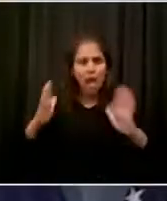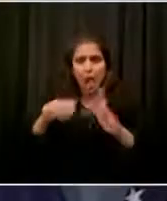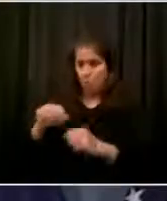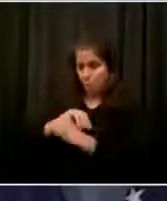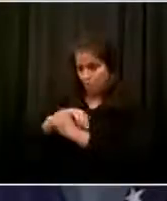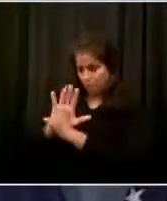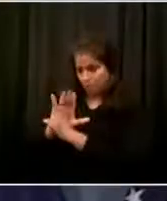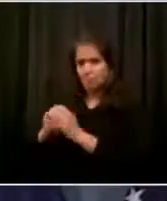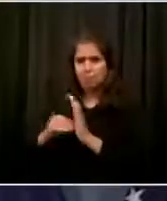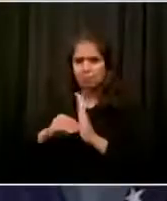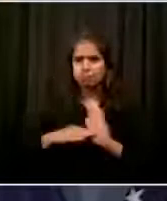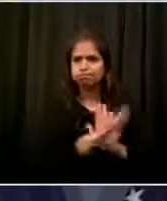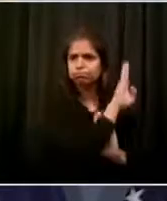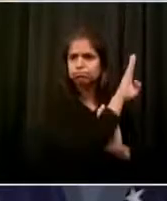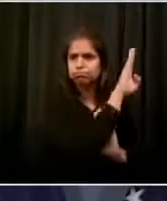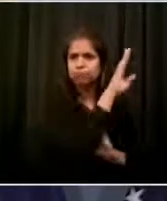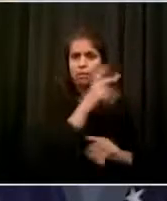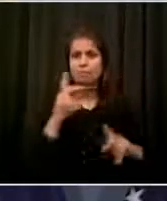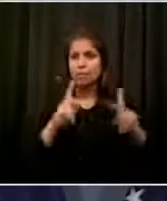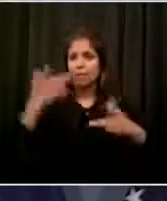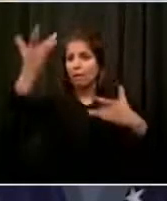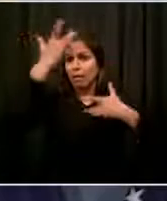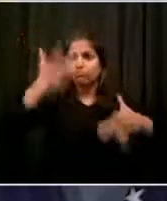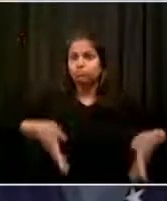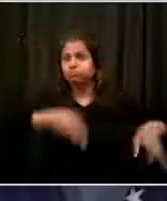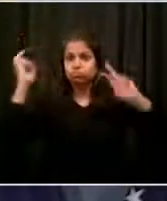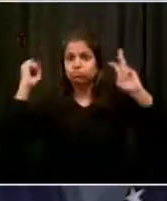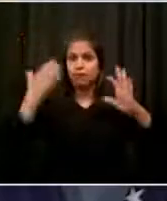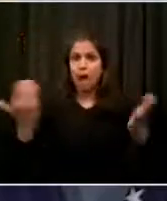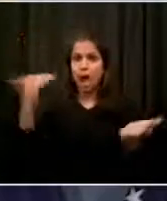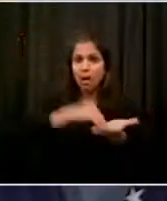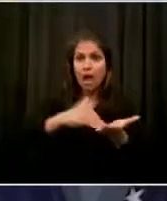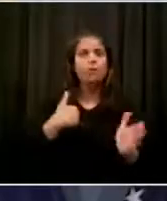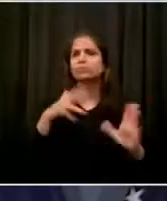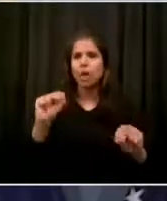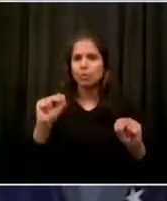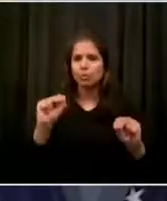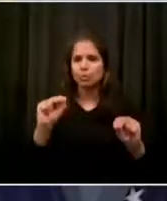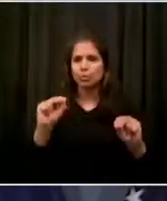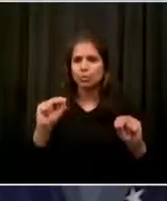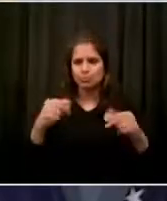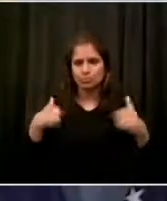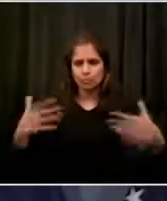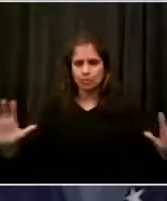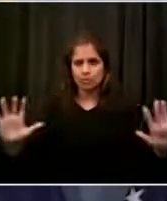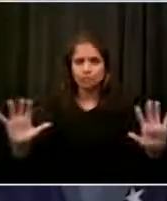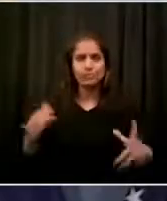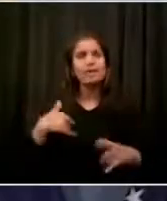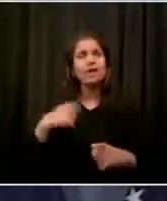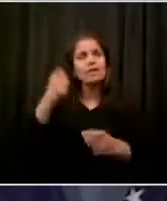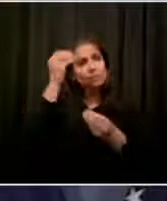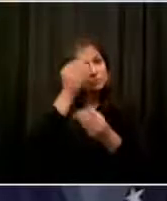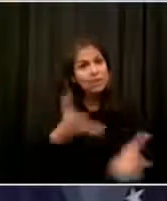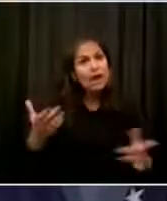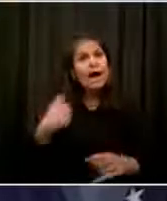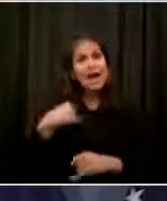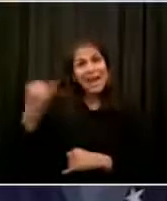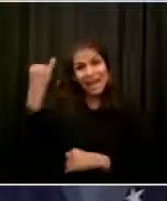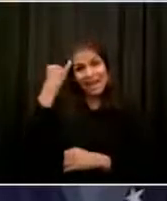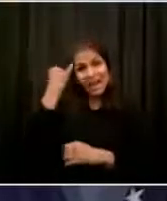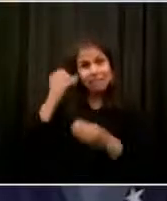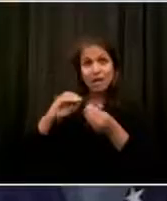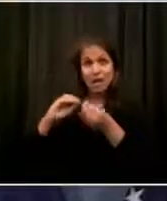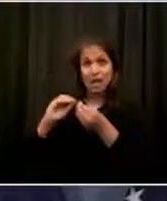going back to fuller restrictions or worse. So it's going to take a little patience, but absolutely we can have a